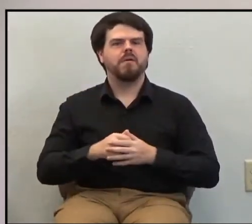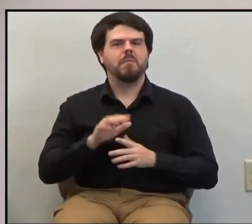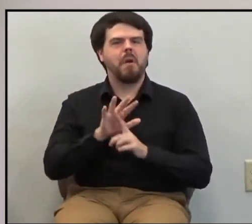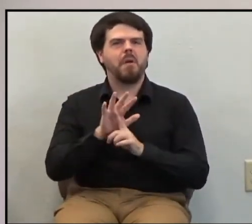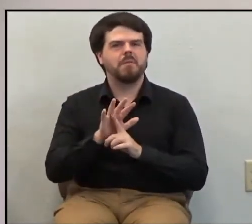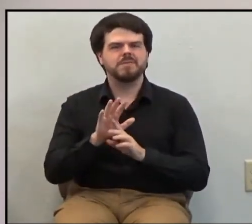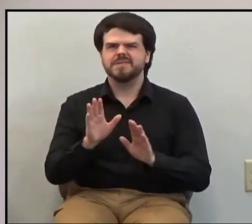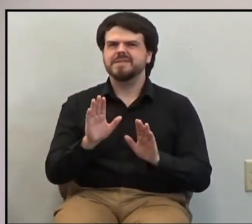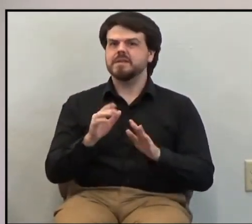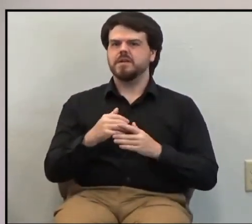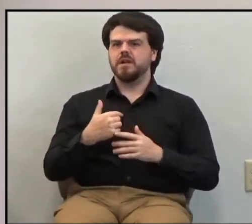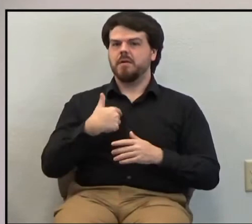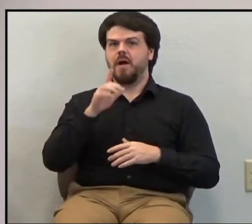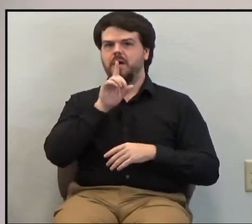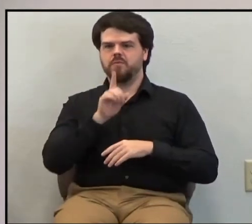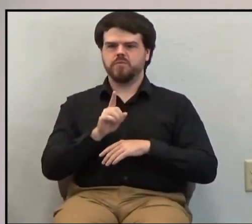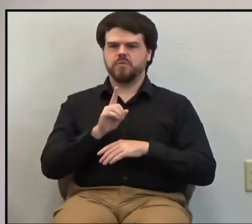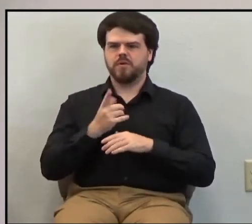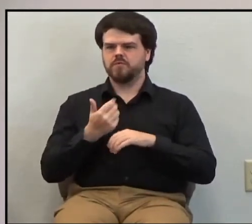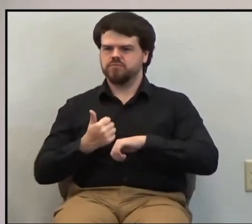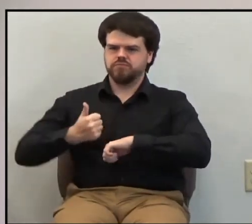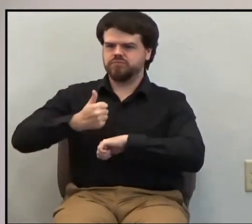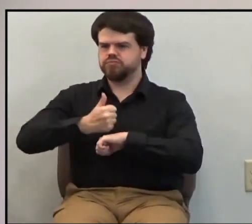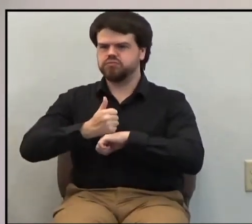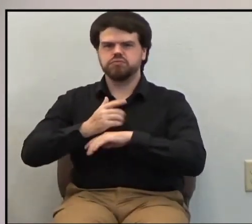Am I a standout among the crowd?